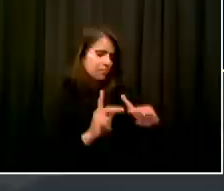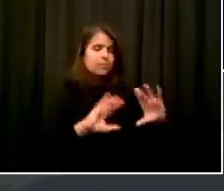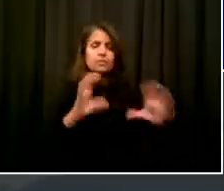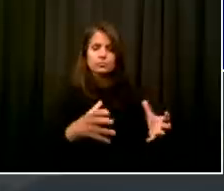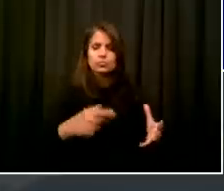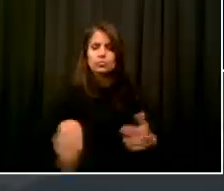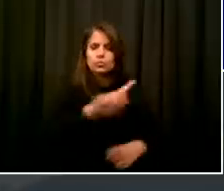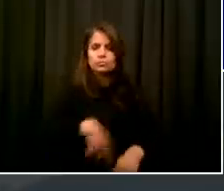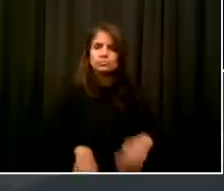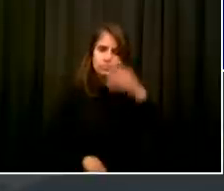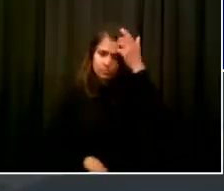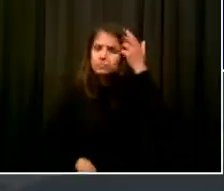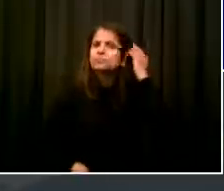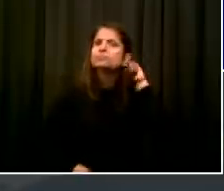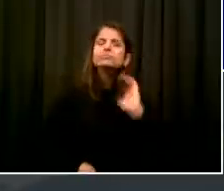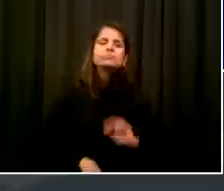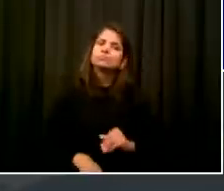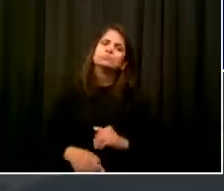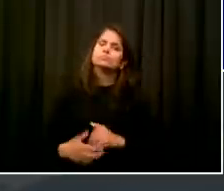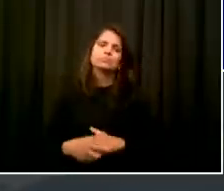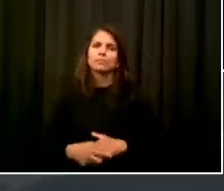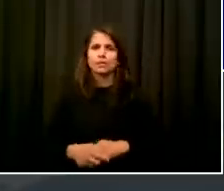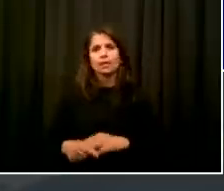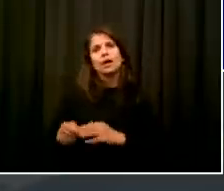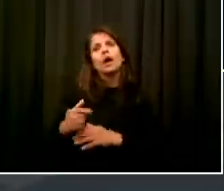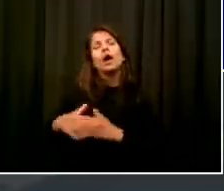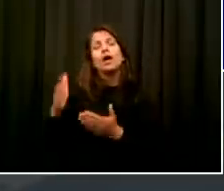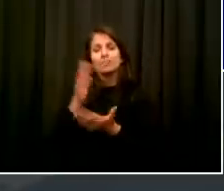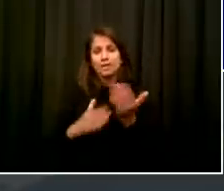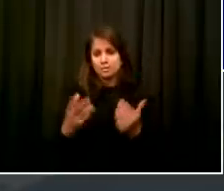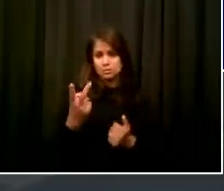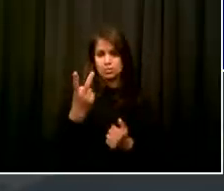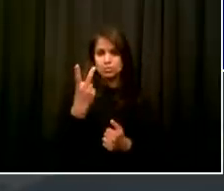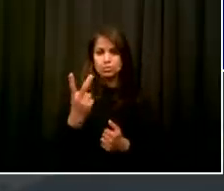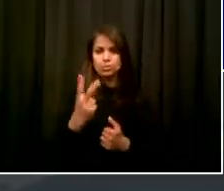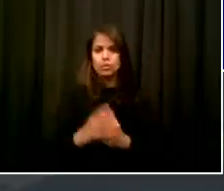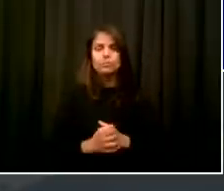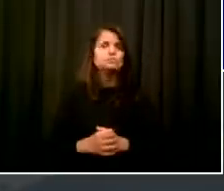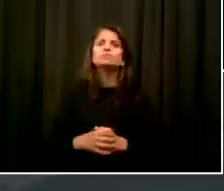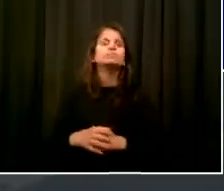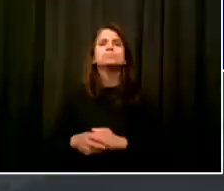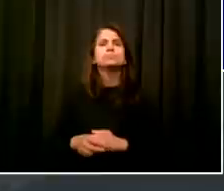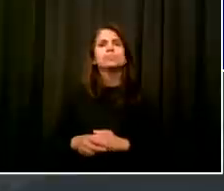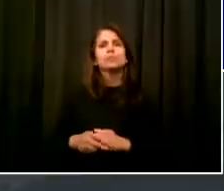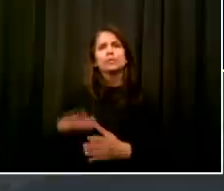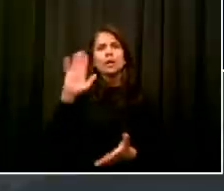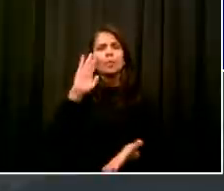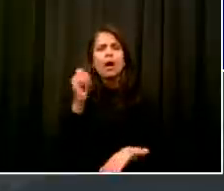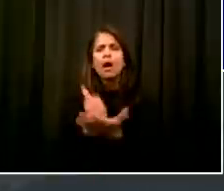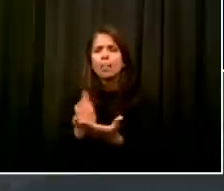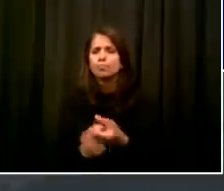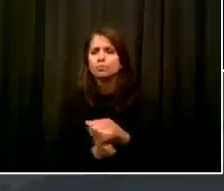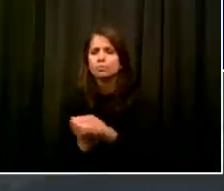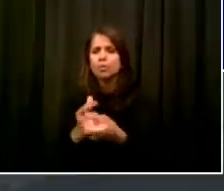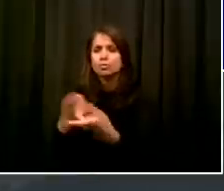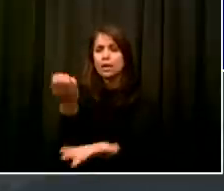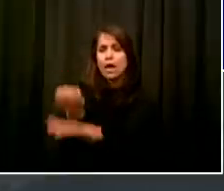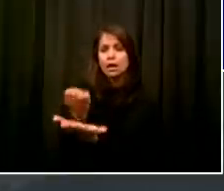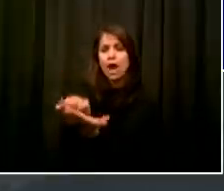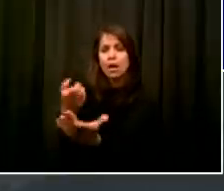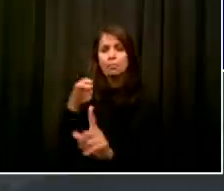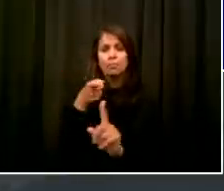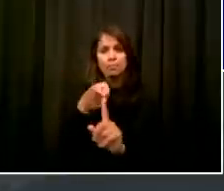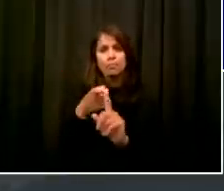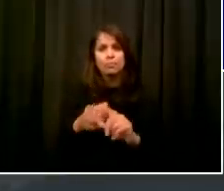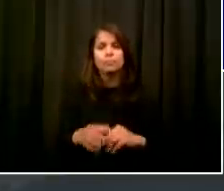you know what? Beyond the working people, beyond the businesses, let's go to the neighborhoods of our city. Everyday people, what do they need?